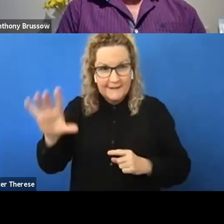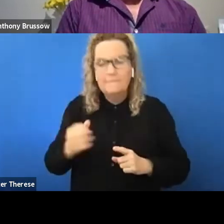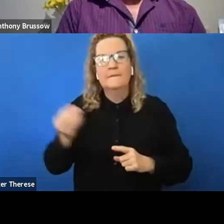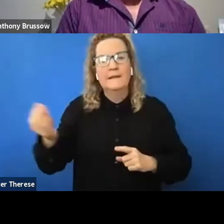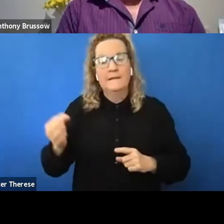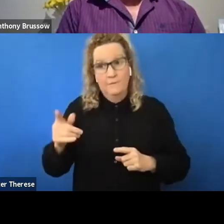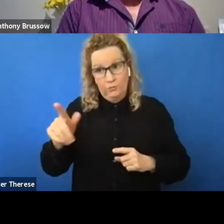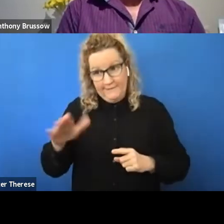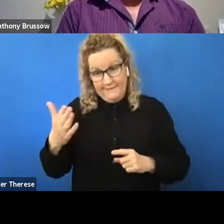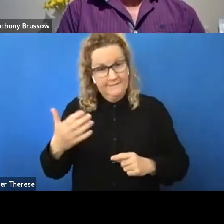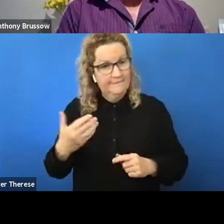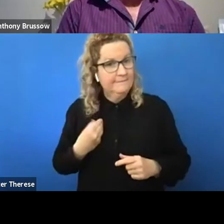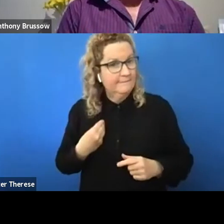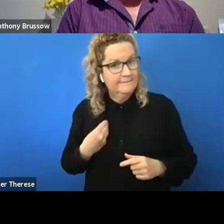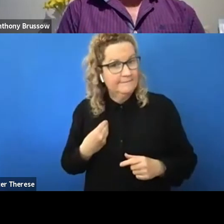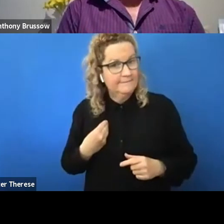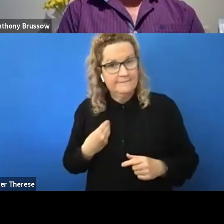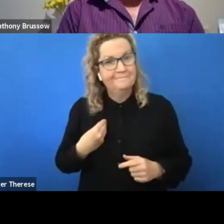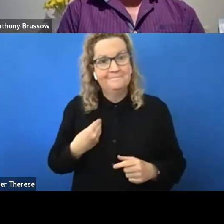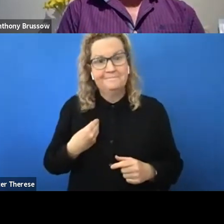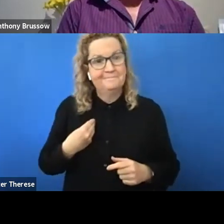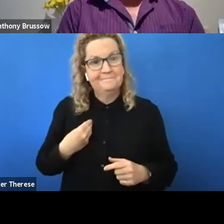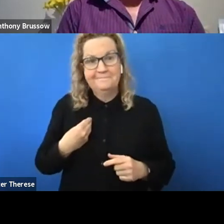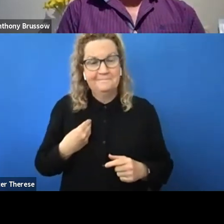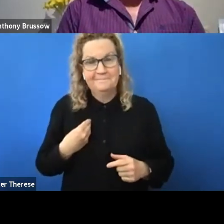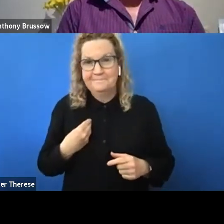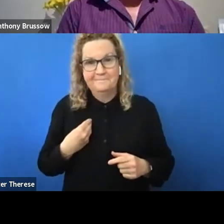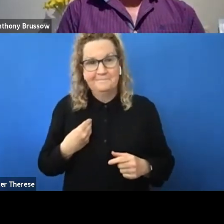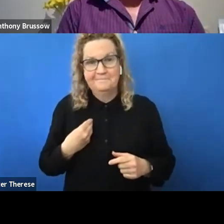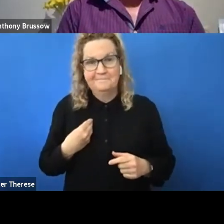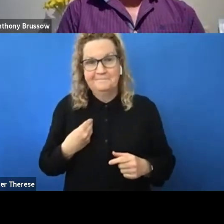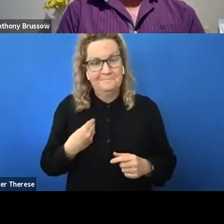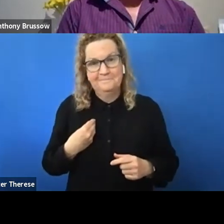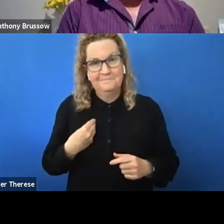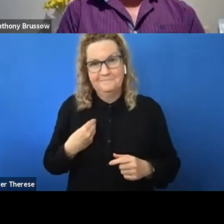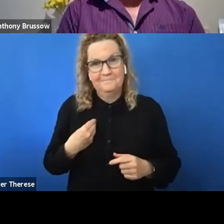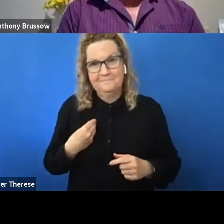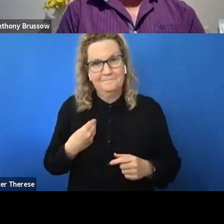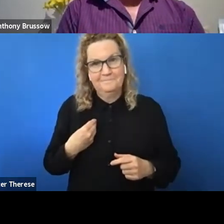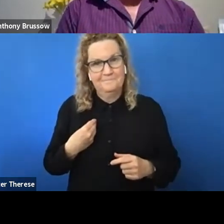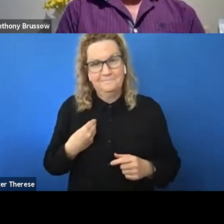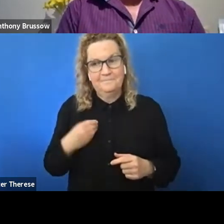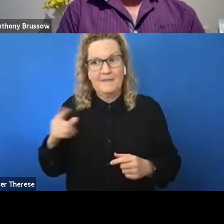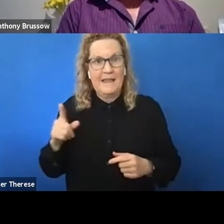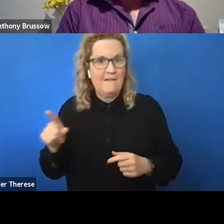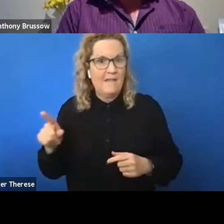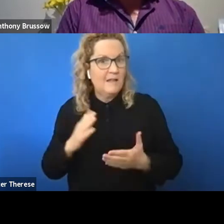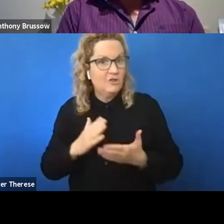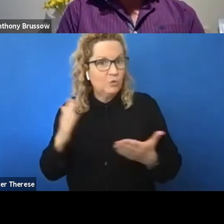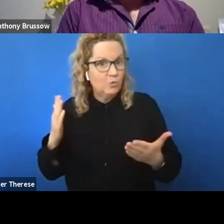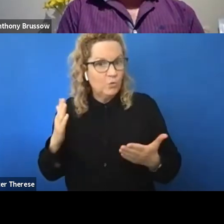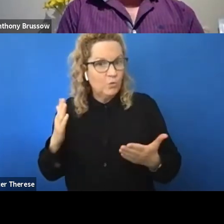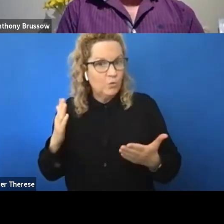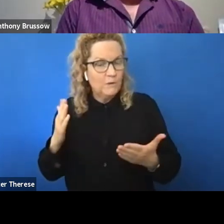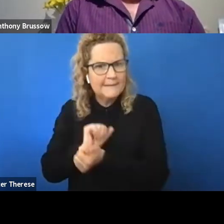I gave those notes over. If they were putting in as to they and genuinely getting stuck, then I